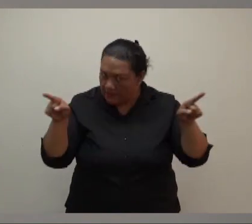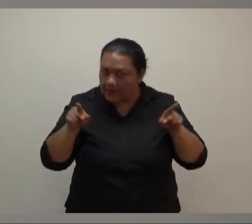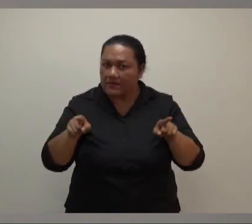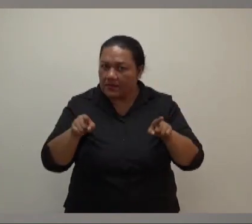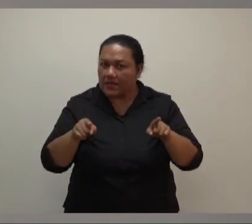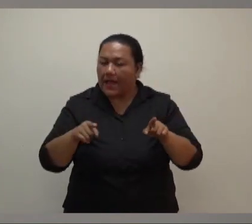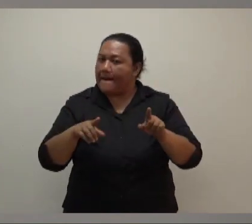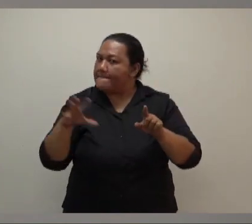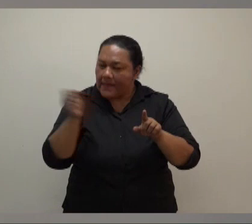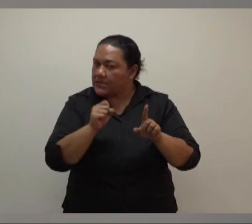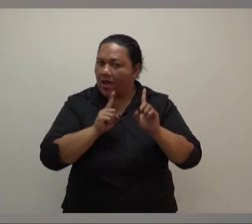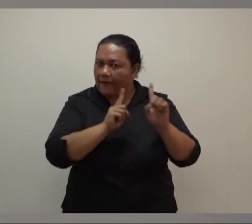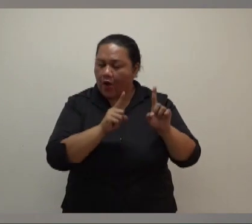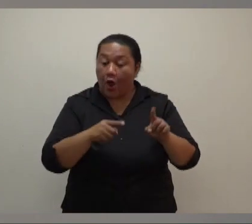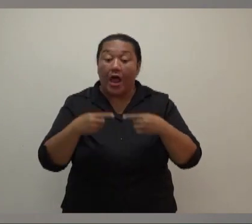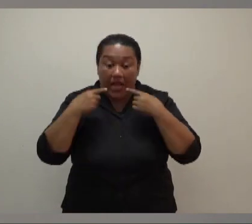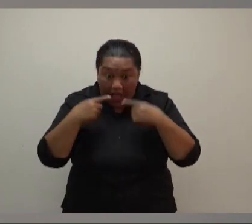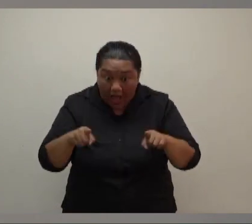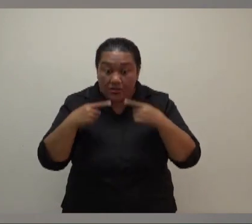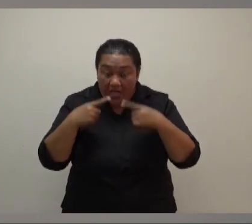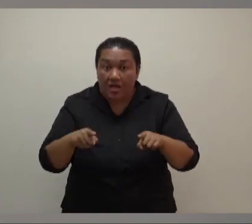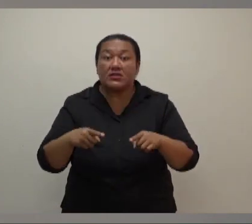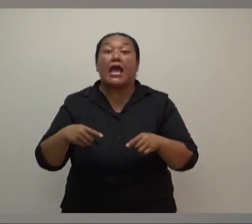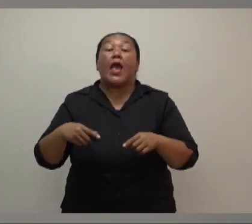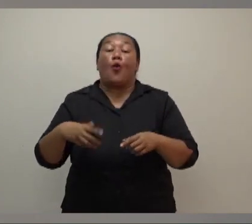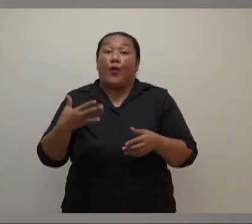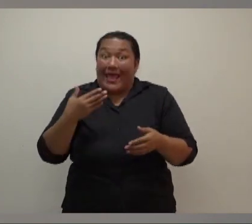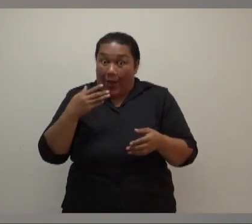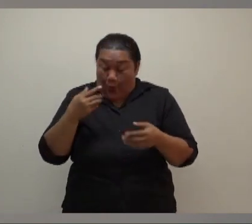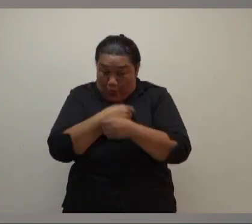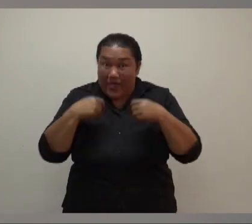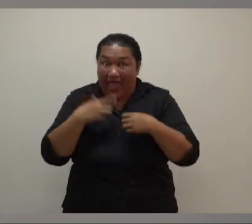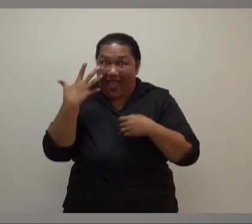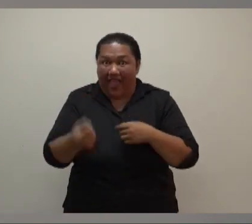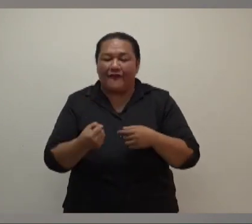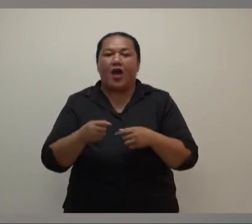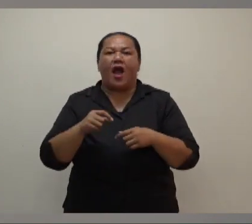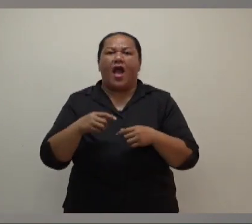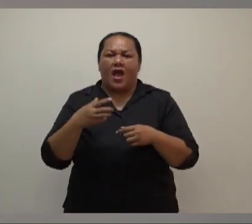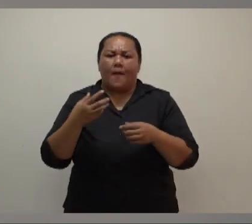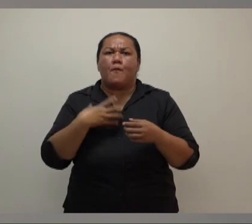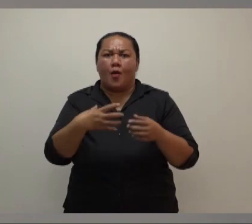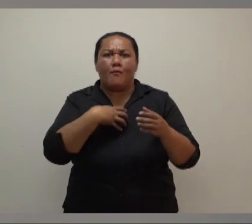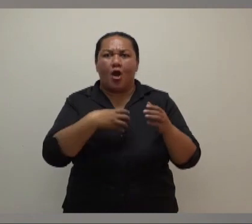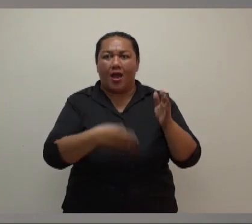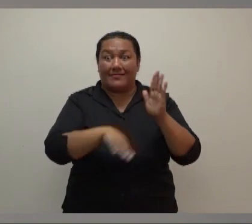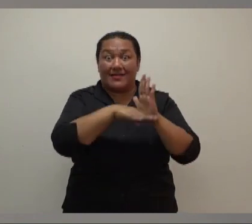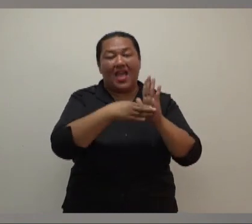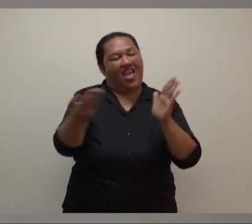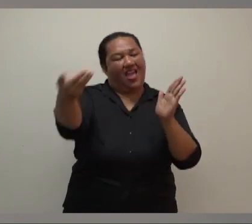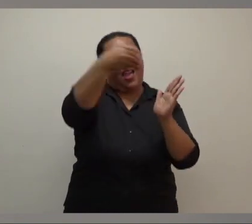measures today, but we do have some additional guidance to announce on our informal social gathering restriction,